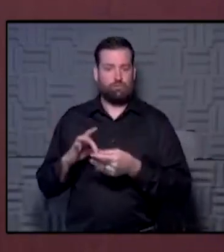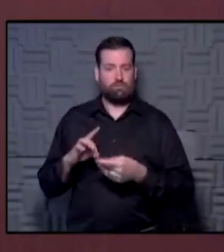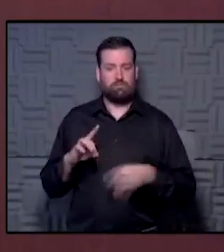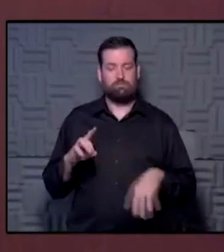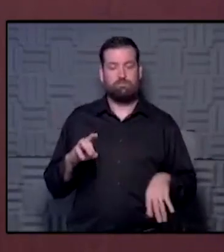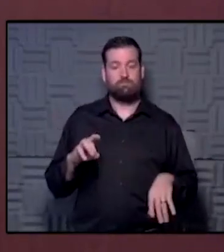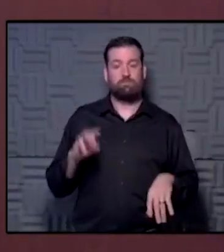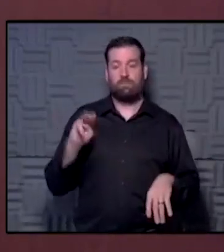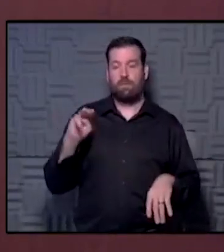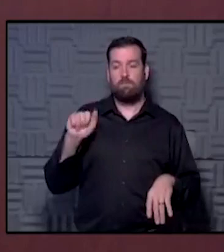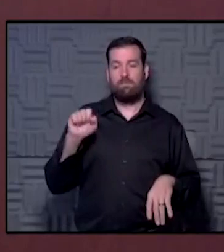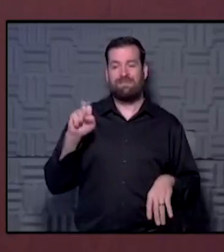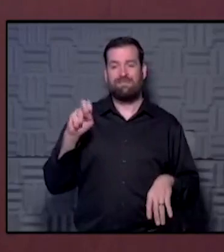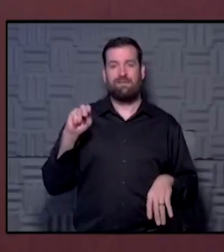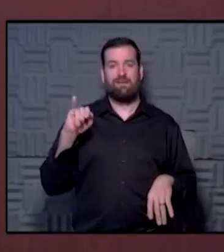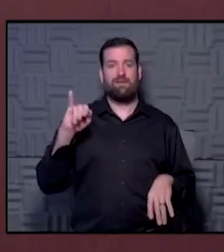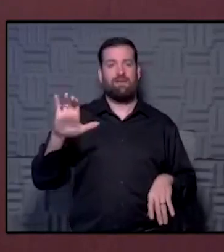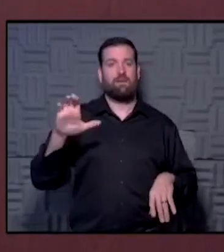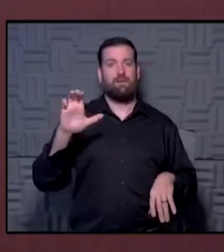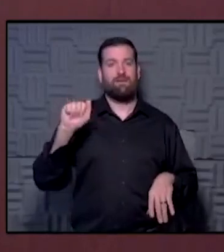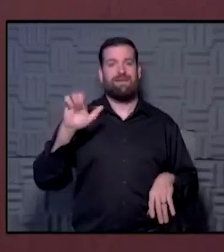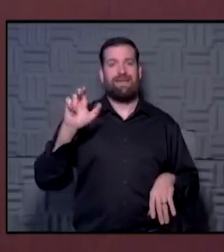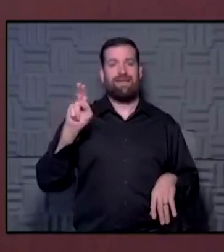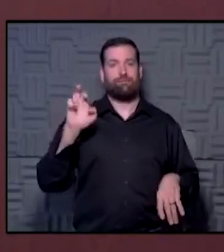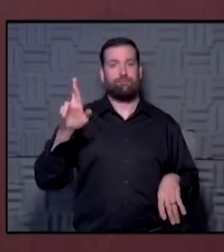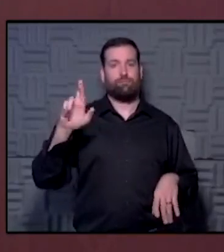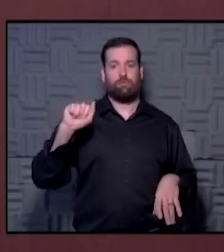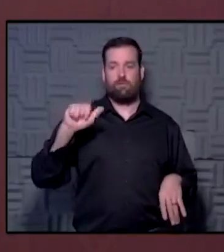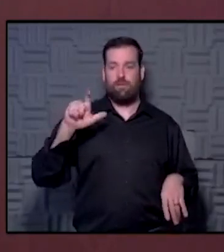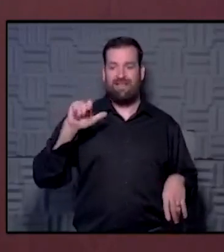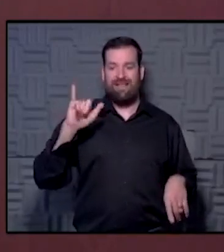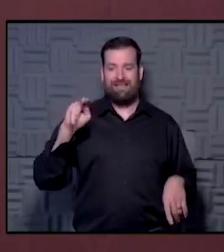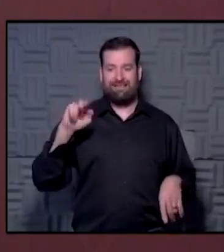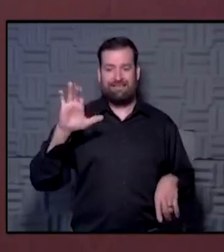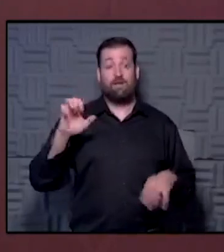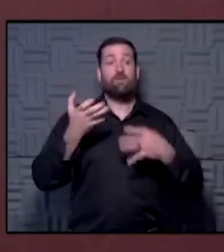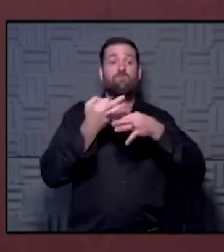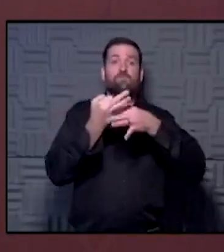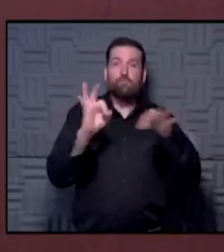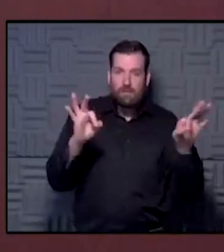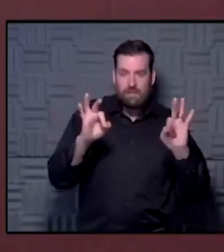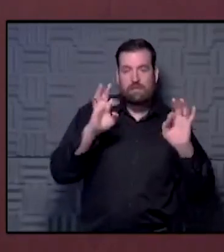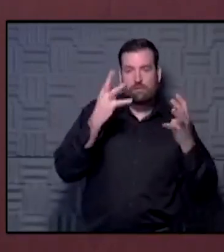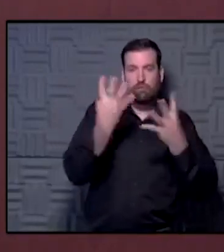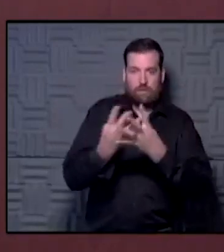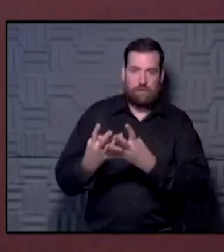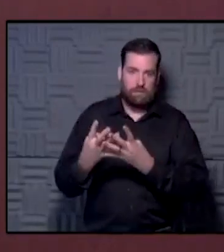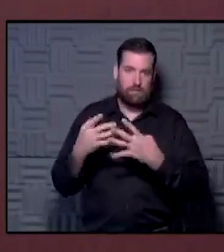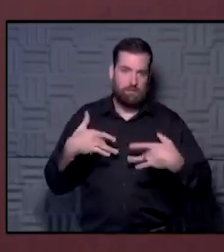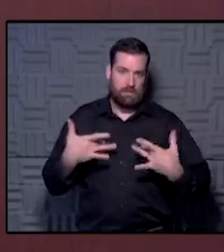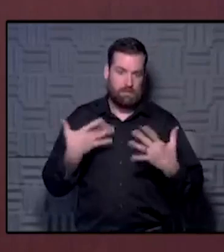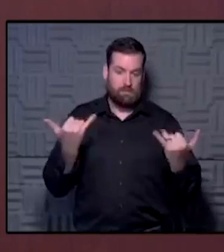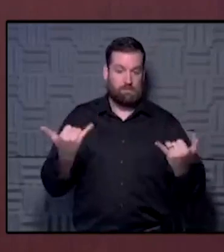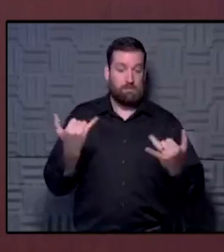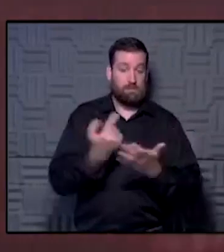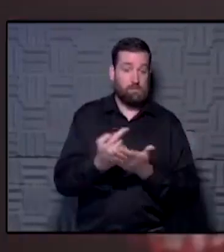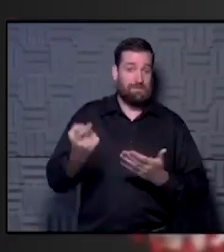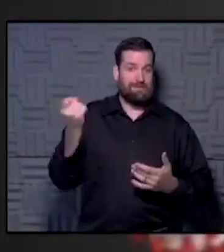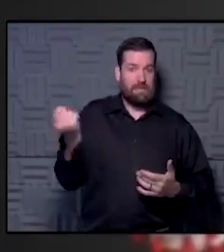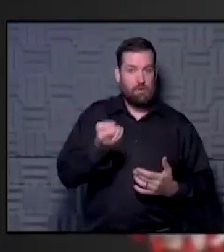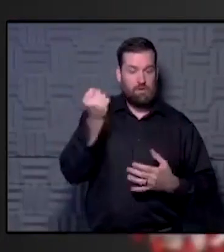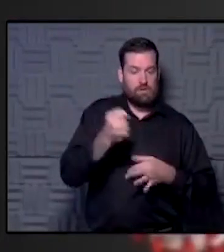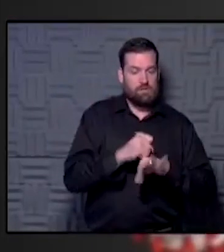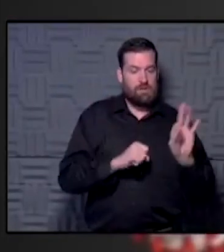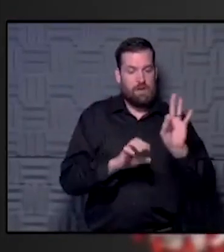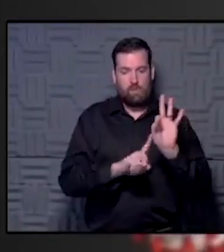actually, the Mixonic Cancer Alliance is actually sponsoring a free prostate cancer screening event. And this Saturday from 9